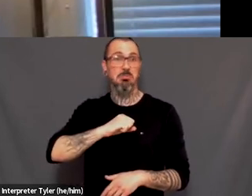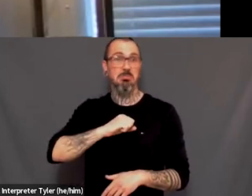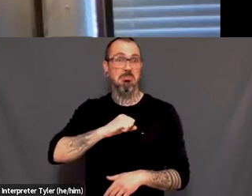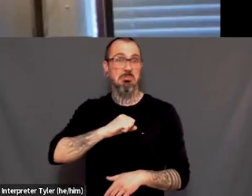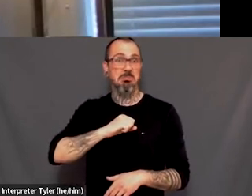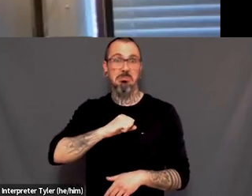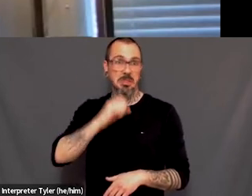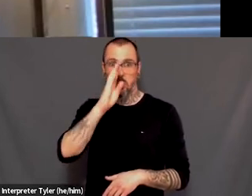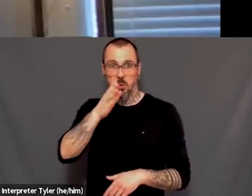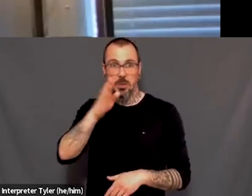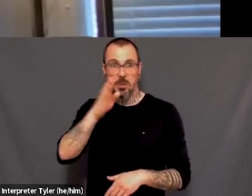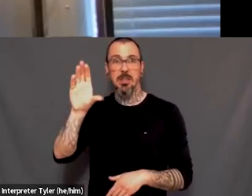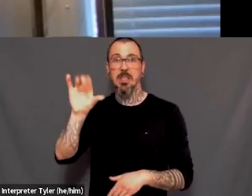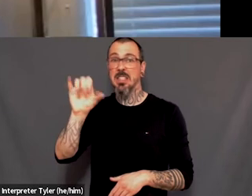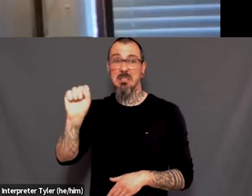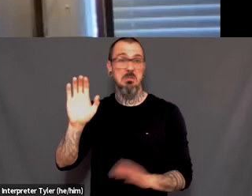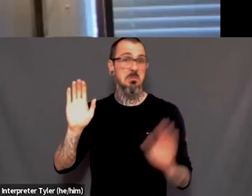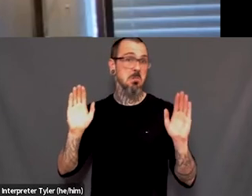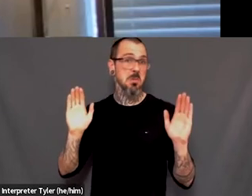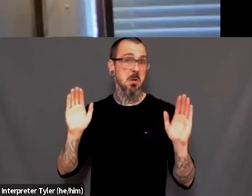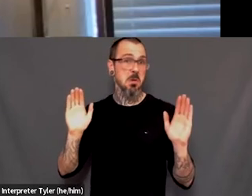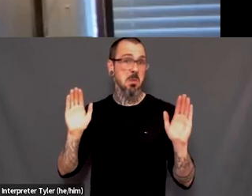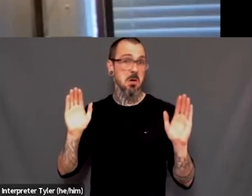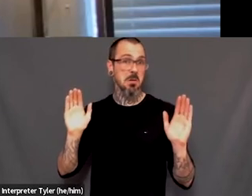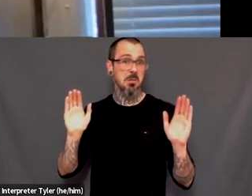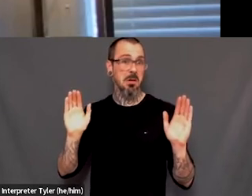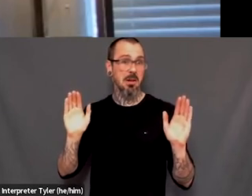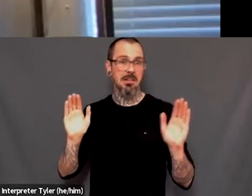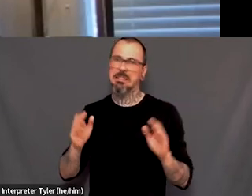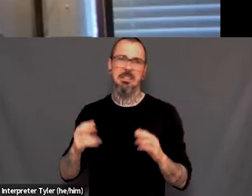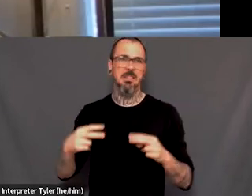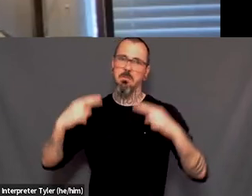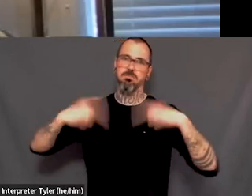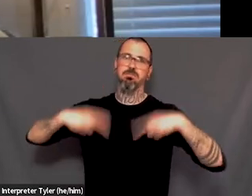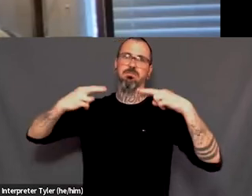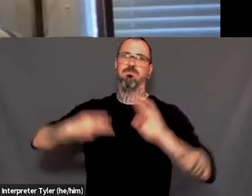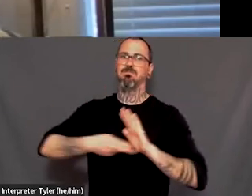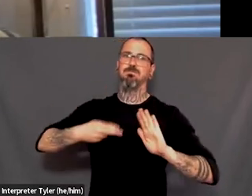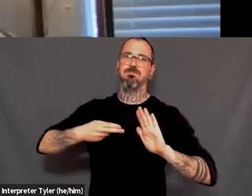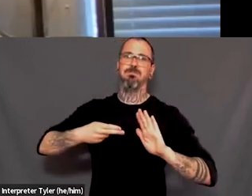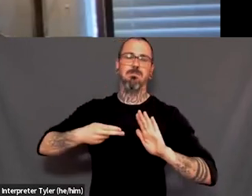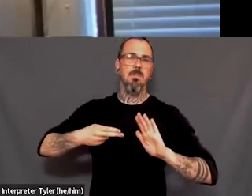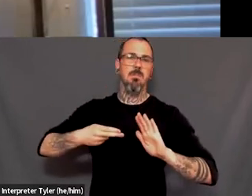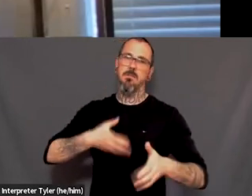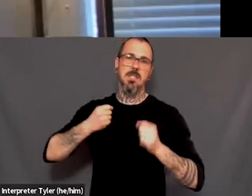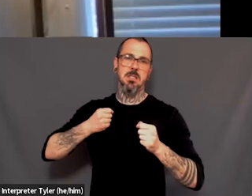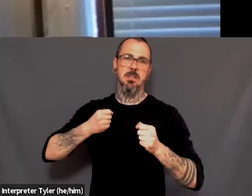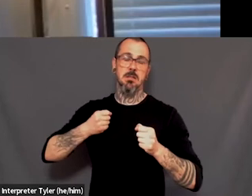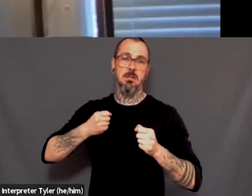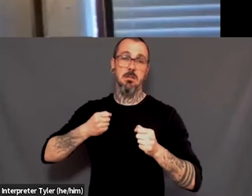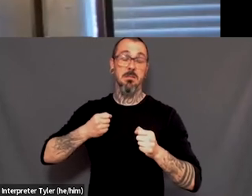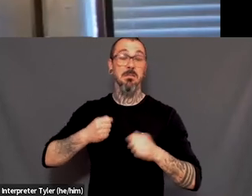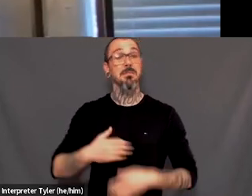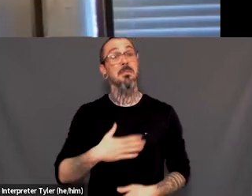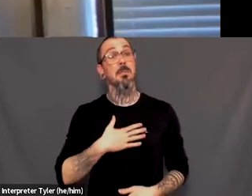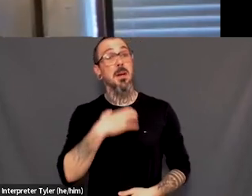labels. And I wish there was like a peer support system in